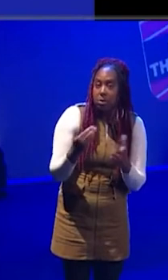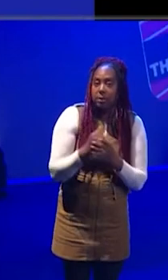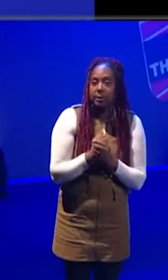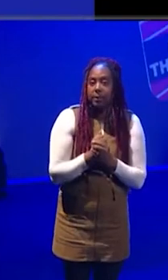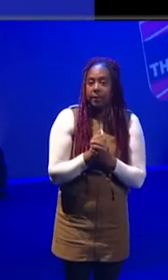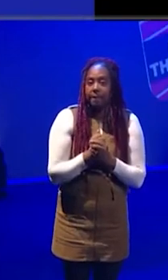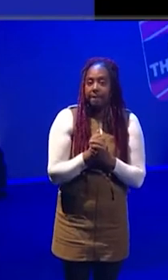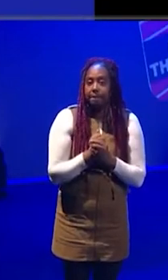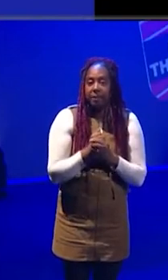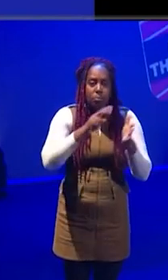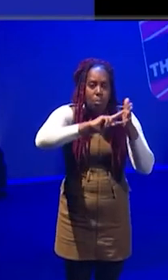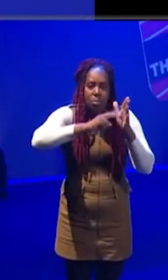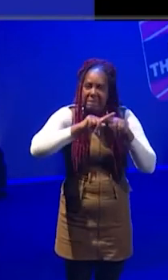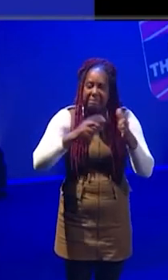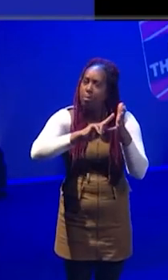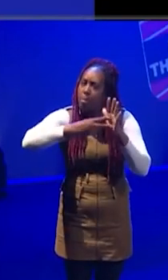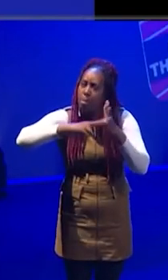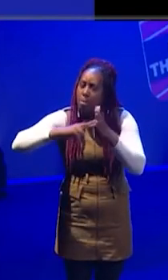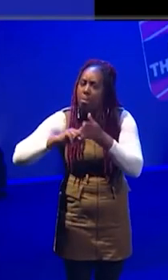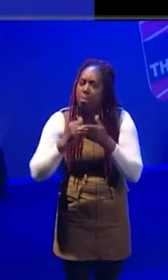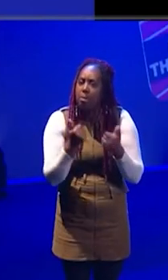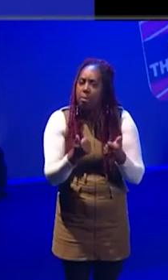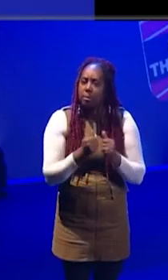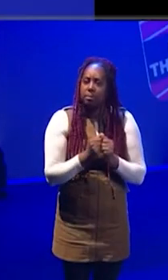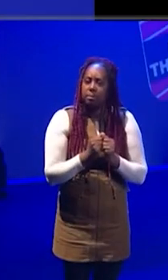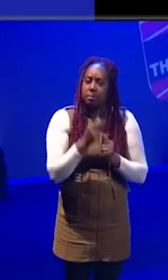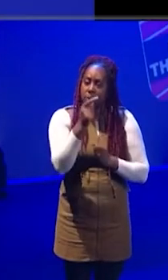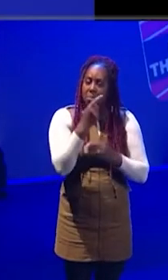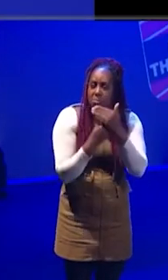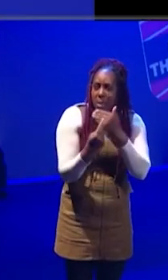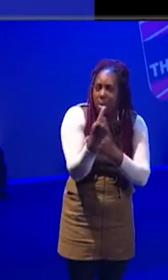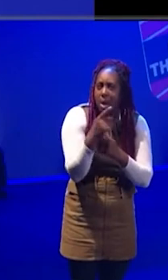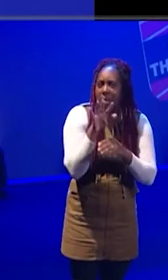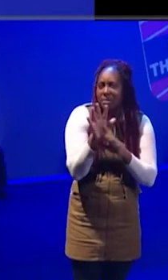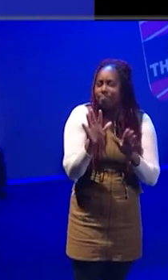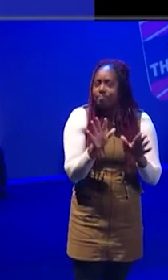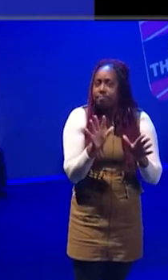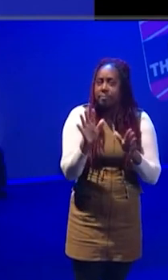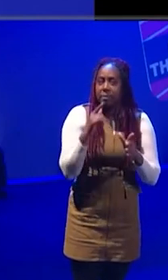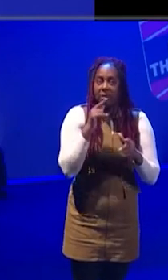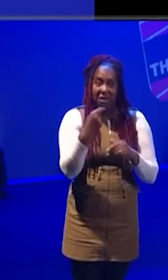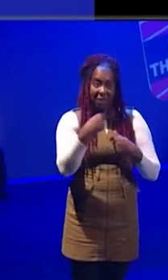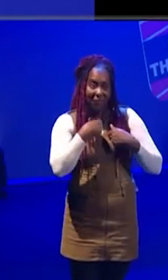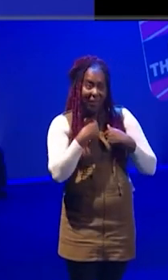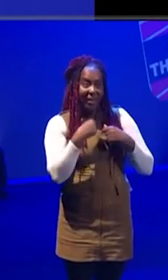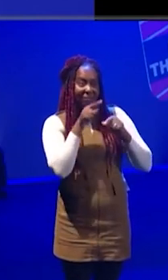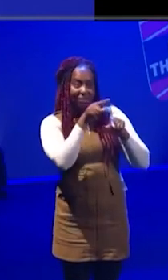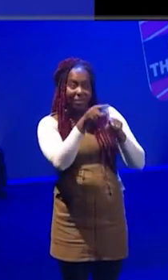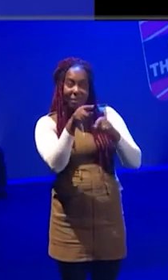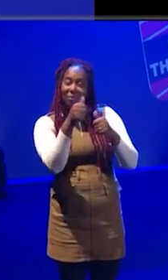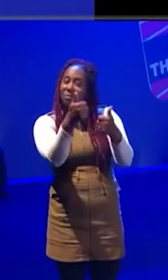in organizations. So, you know, look, freelancing isn't isn't isn't isn't for everyone. And that's fine.